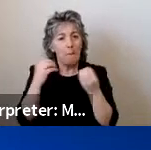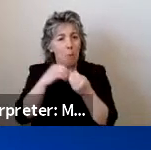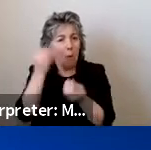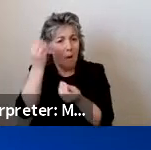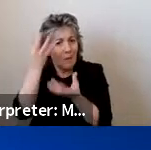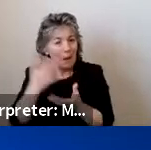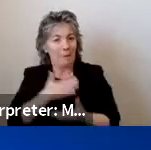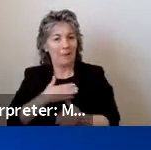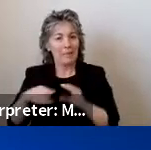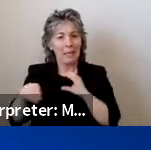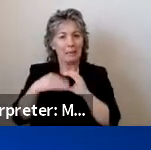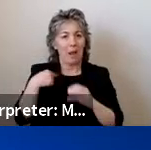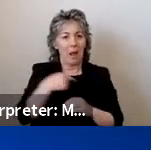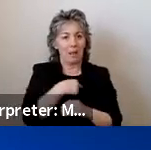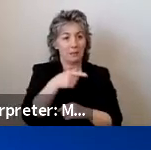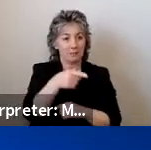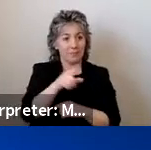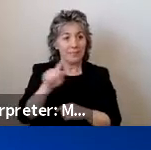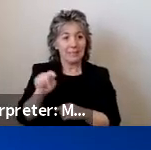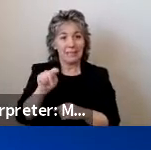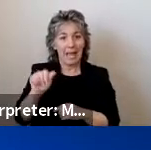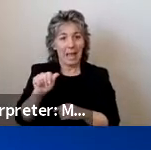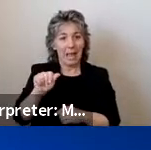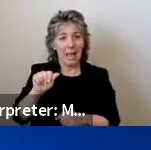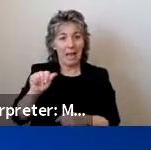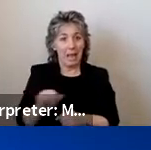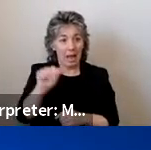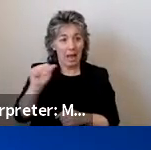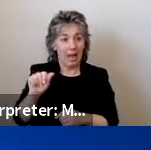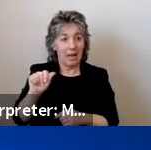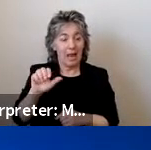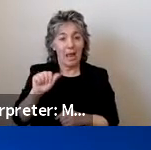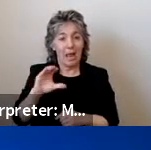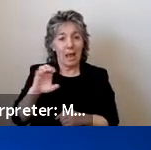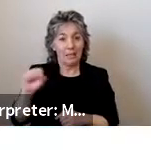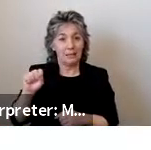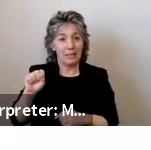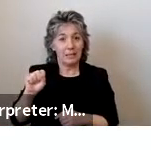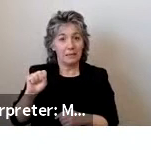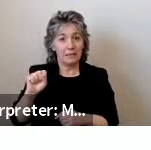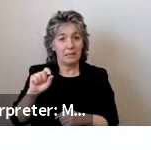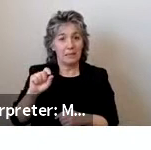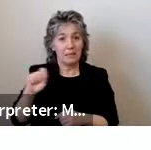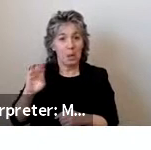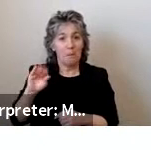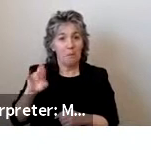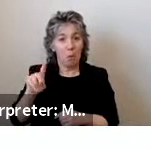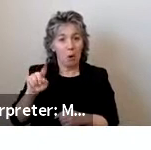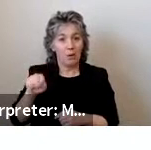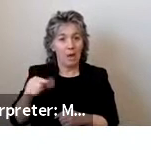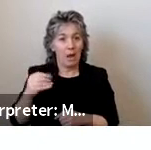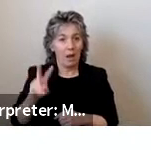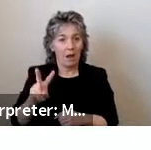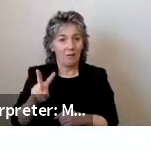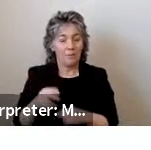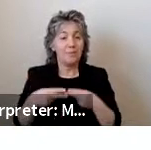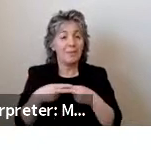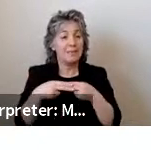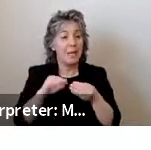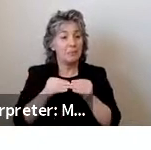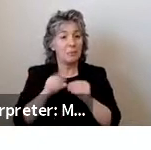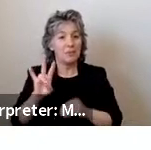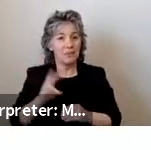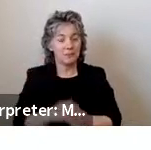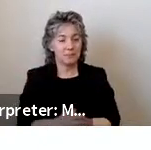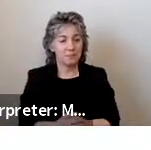please email us at ta at sign access-board.gov. Slide 7. Today,